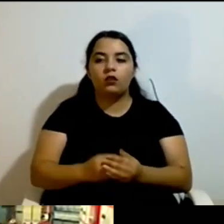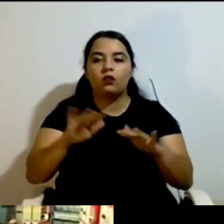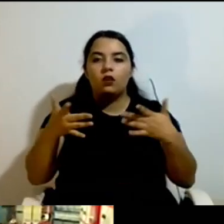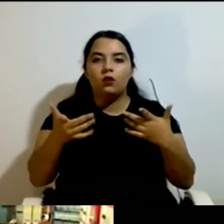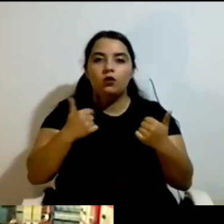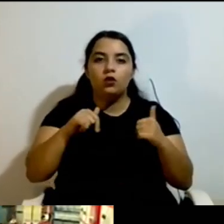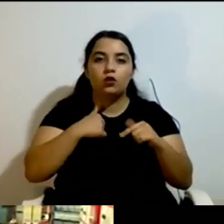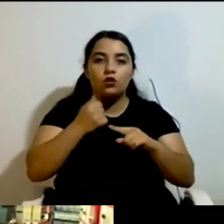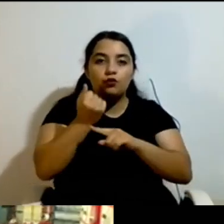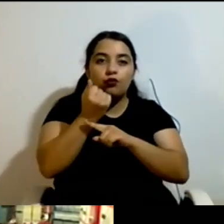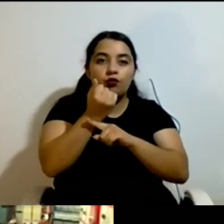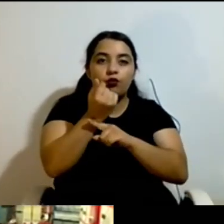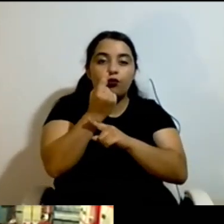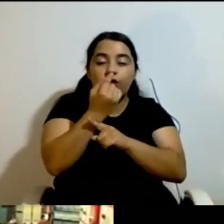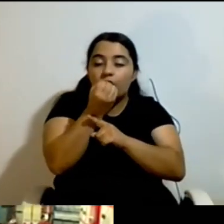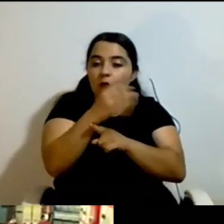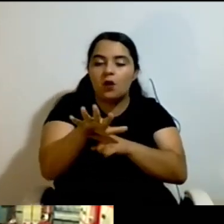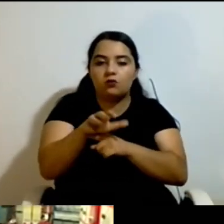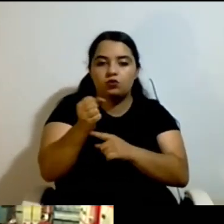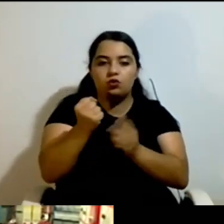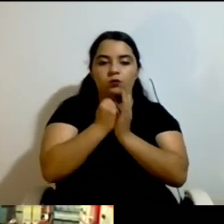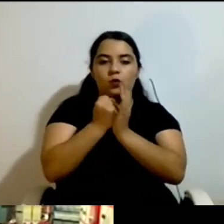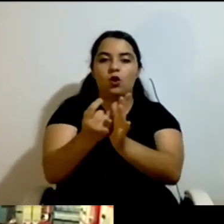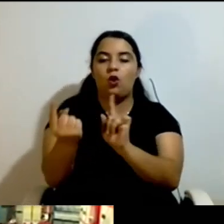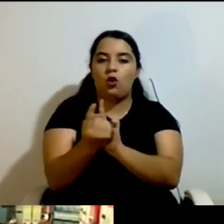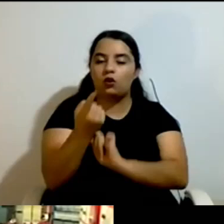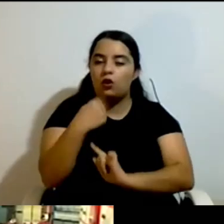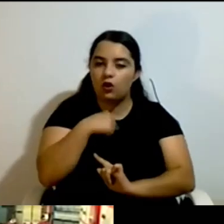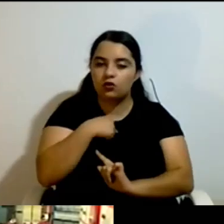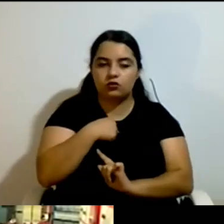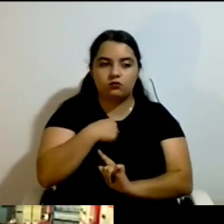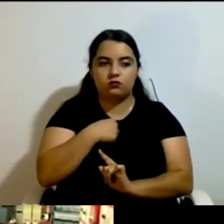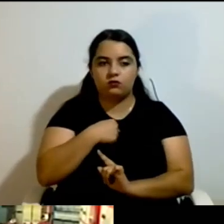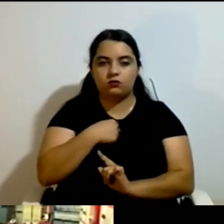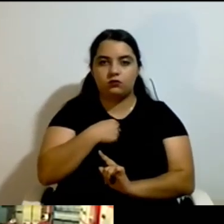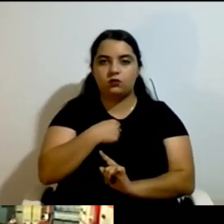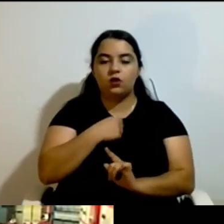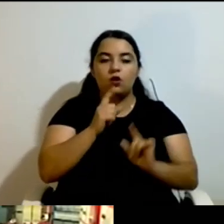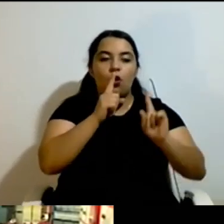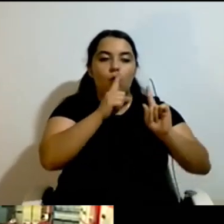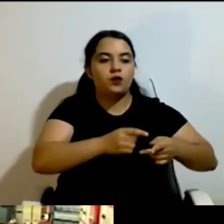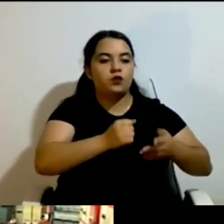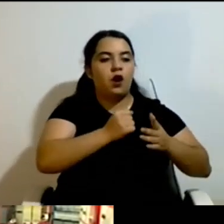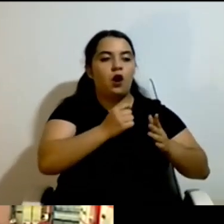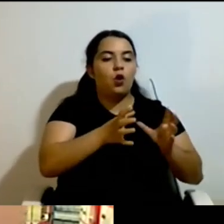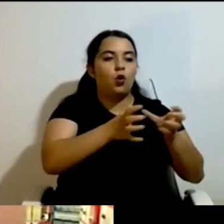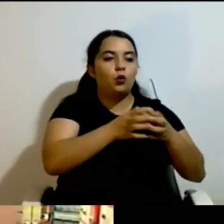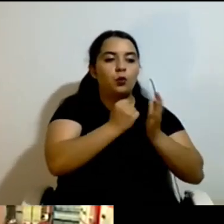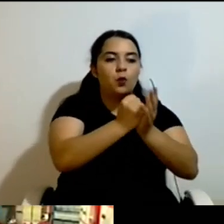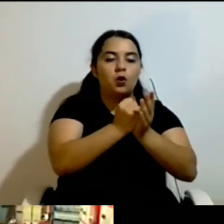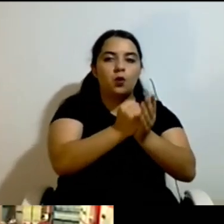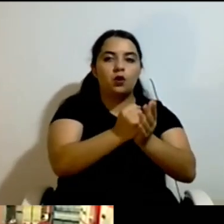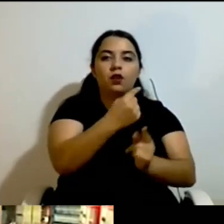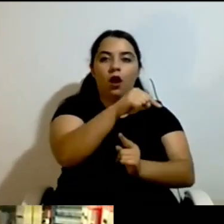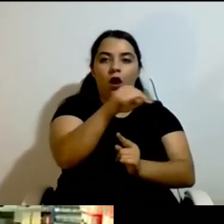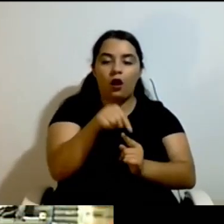when this new model was introduced, we had support groups. We made a group of people from the surroundings of Zurich,